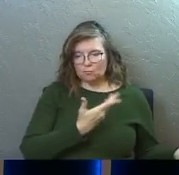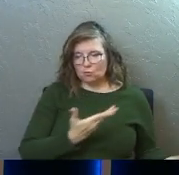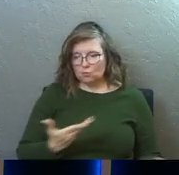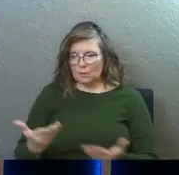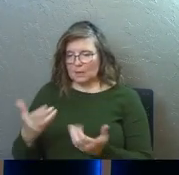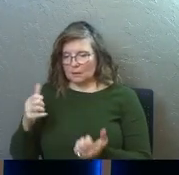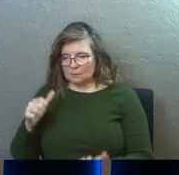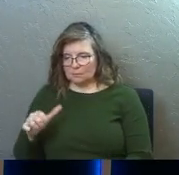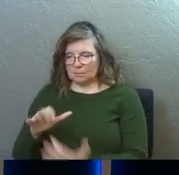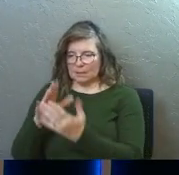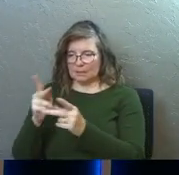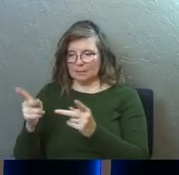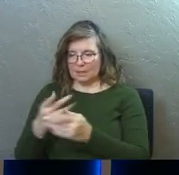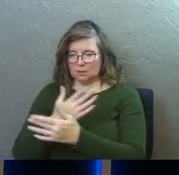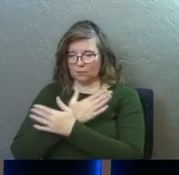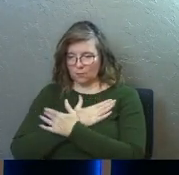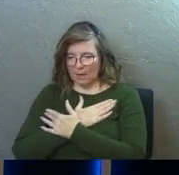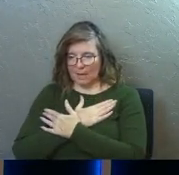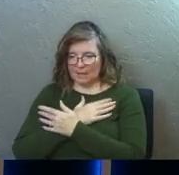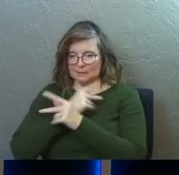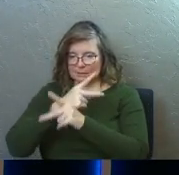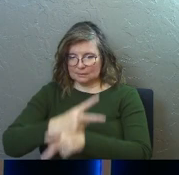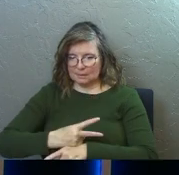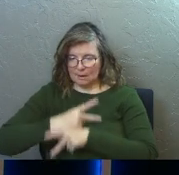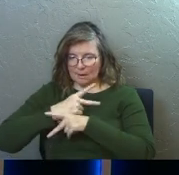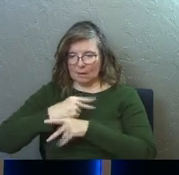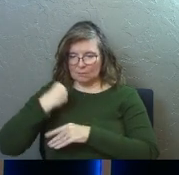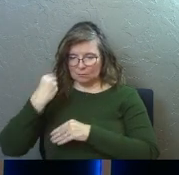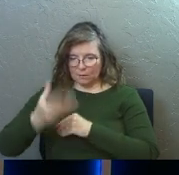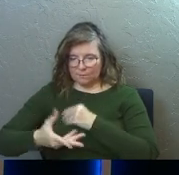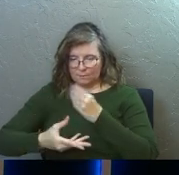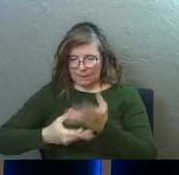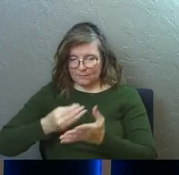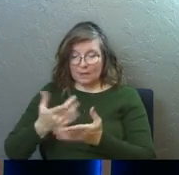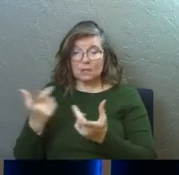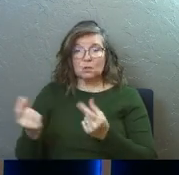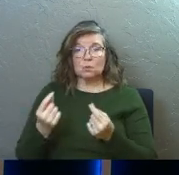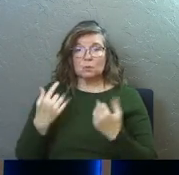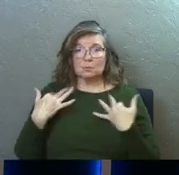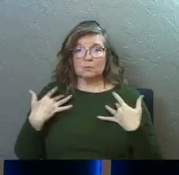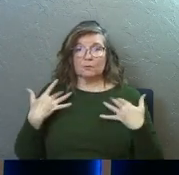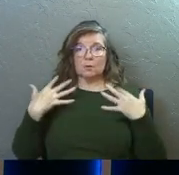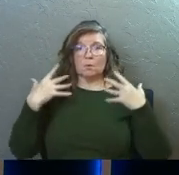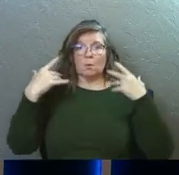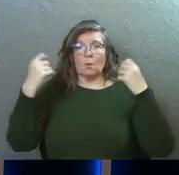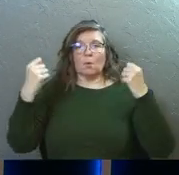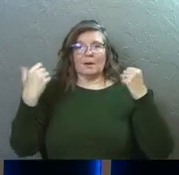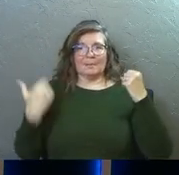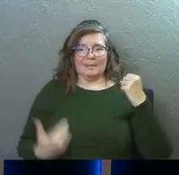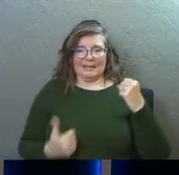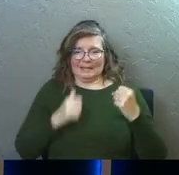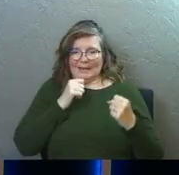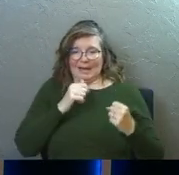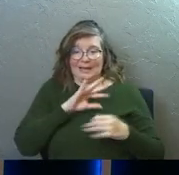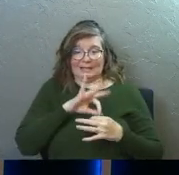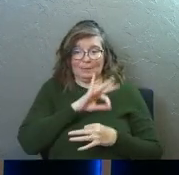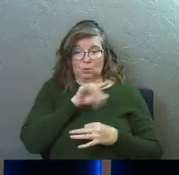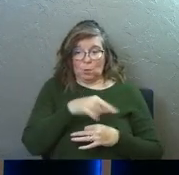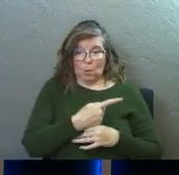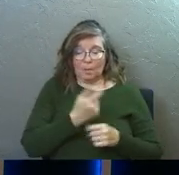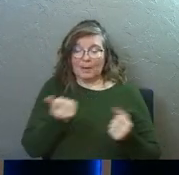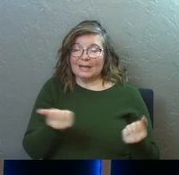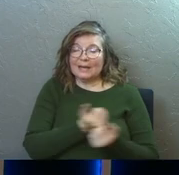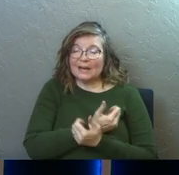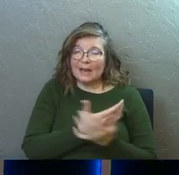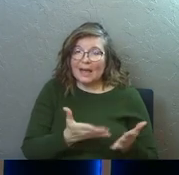into this place of rest and provision and care, what he is doing, he is restoring me. Not just in the spiritual sense,